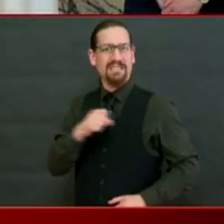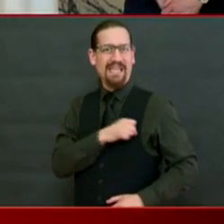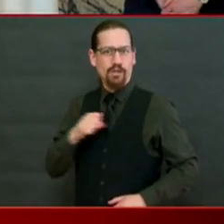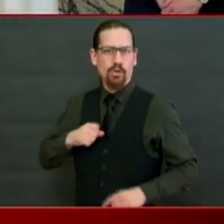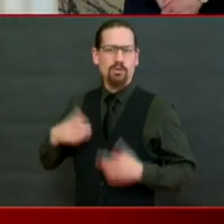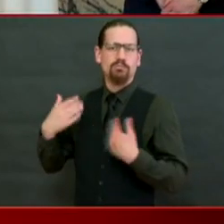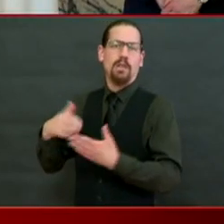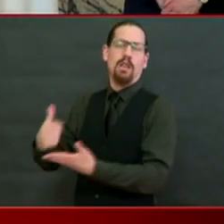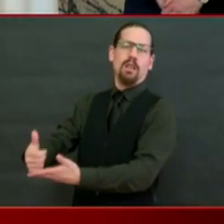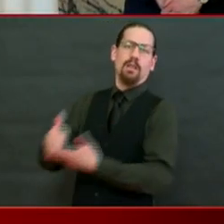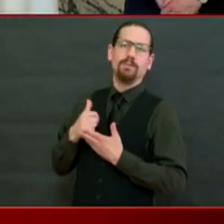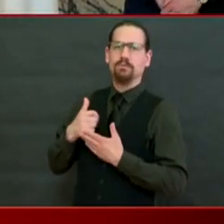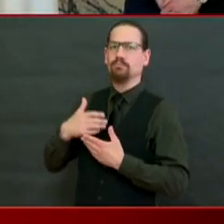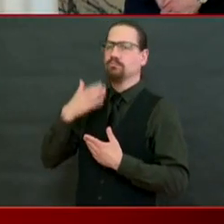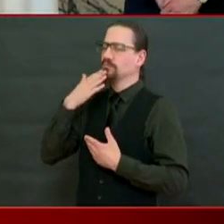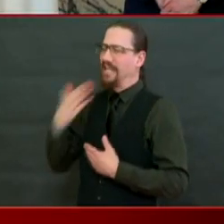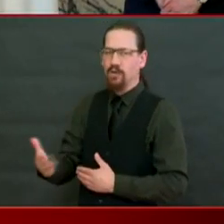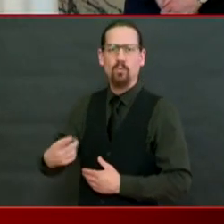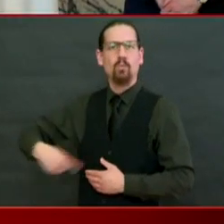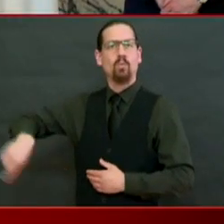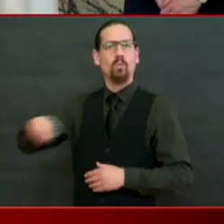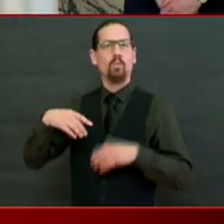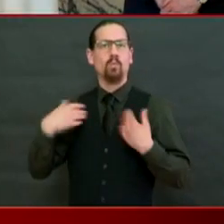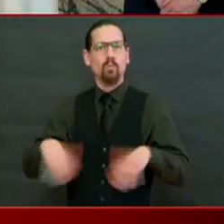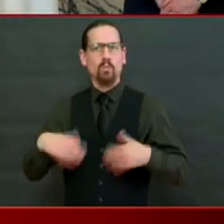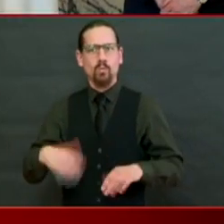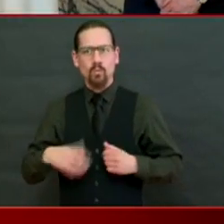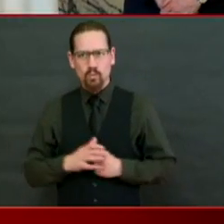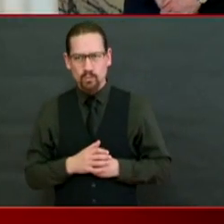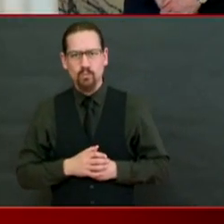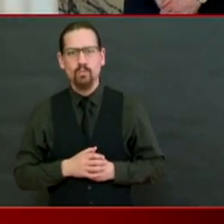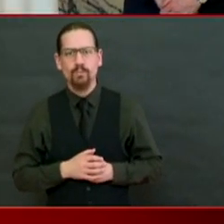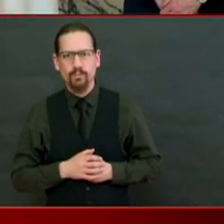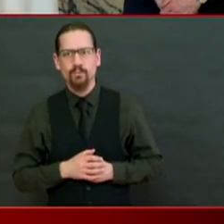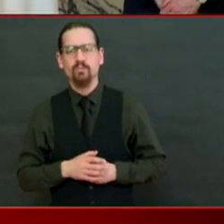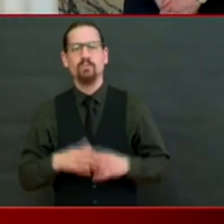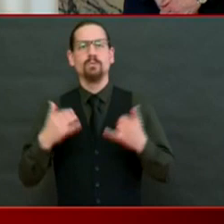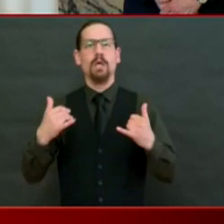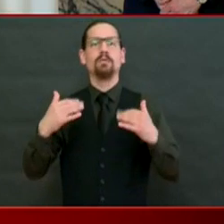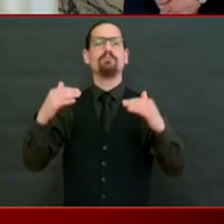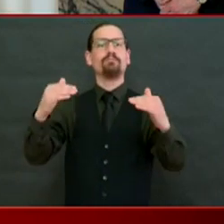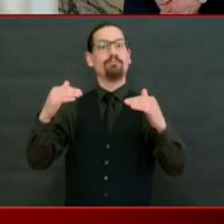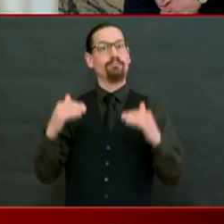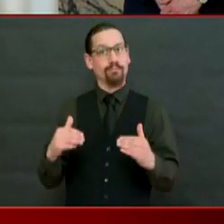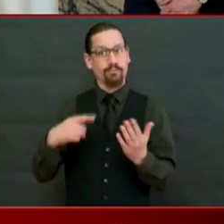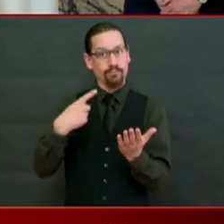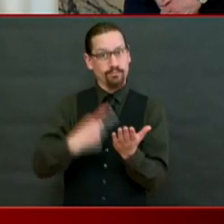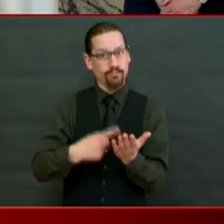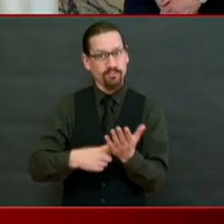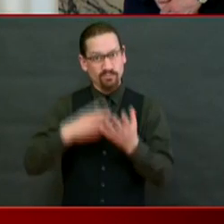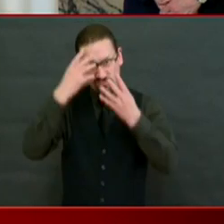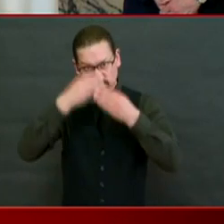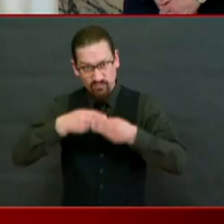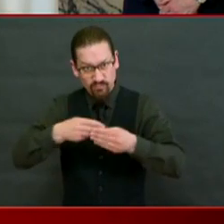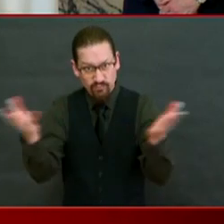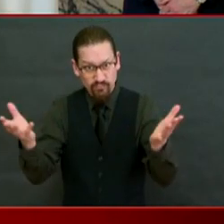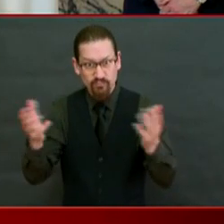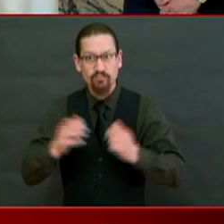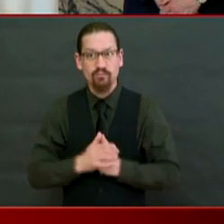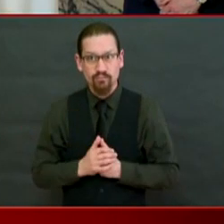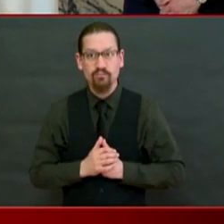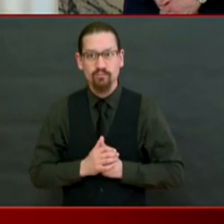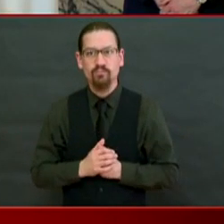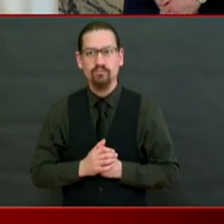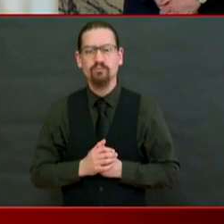Okay, speaking of very preliminary announcements, I have another preliminary announcement that I would like to talk